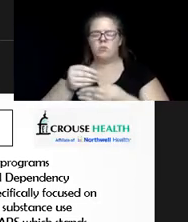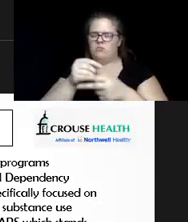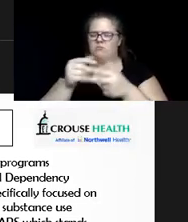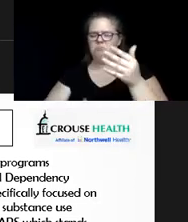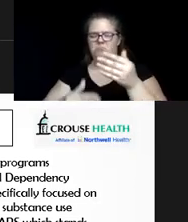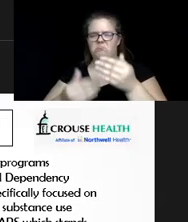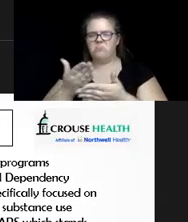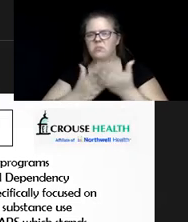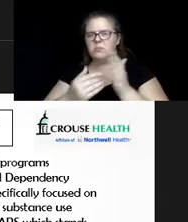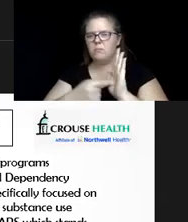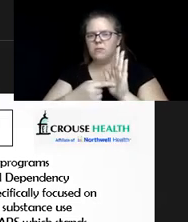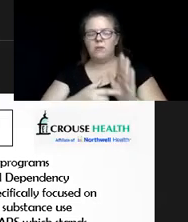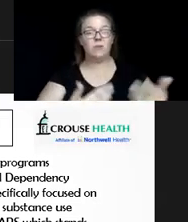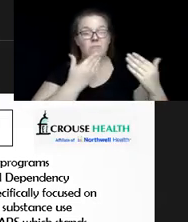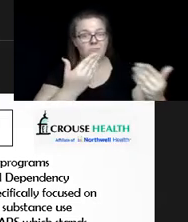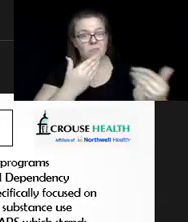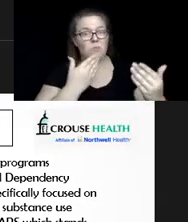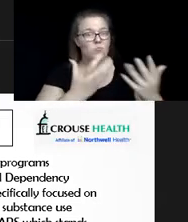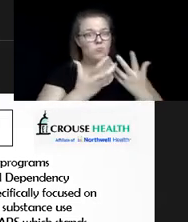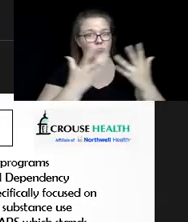Absolutely. Thank you so much. Thank you.